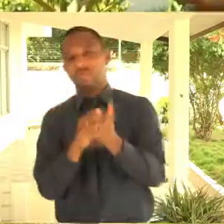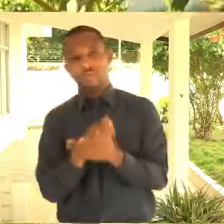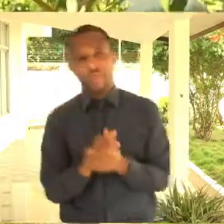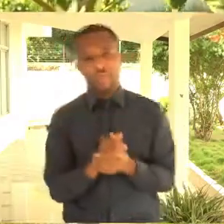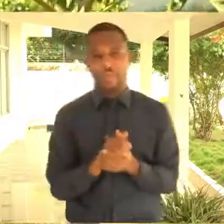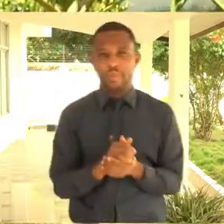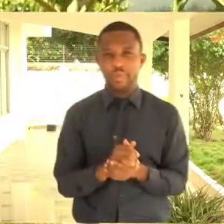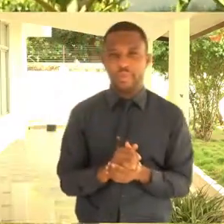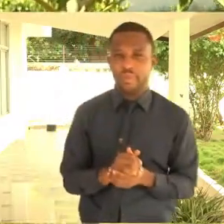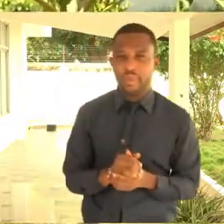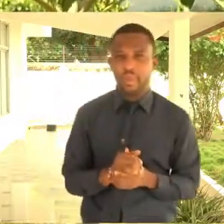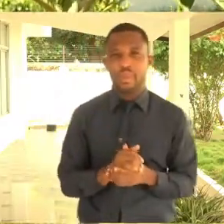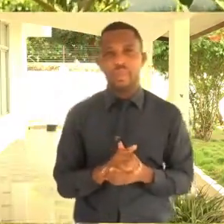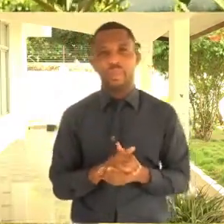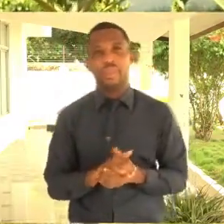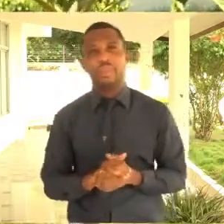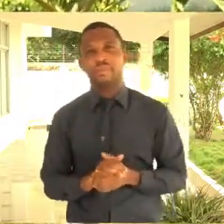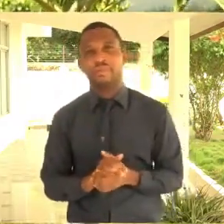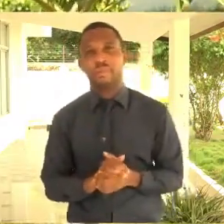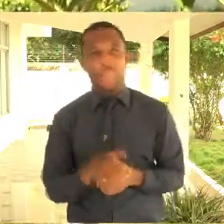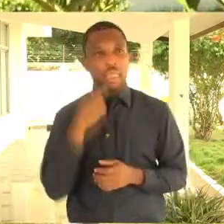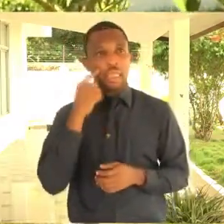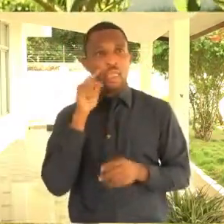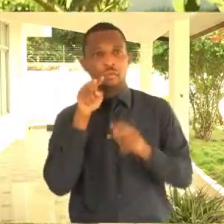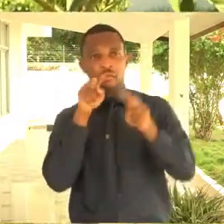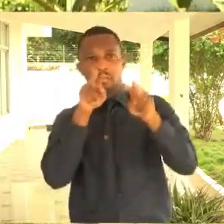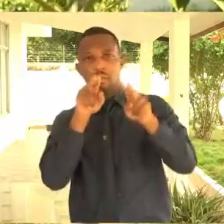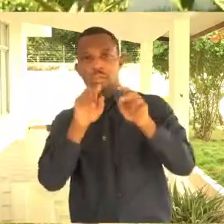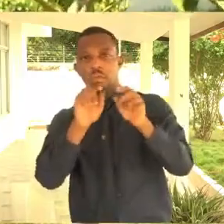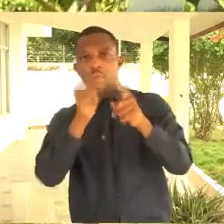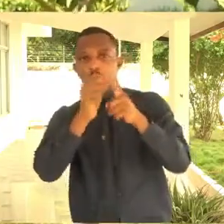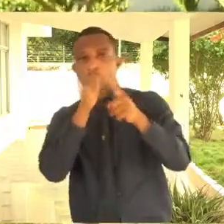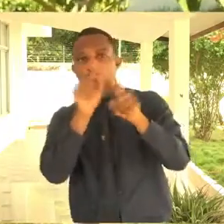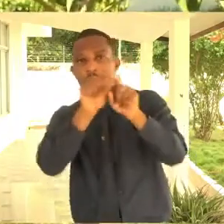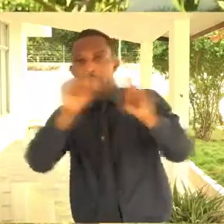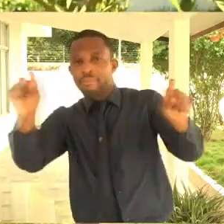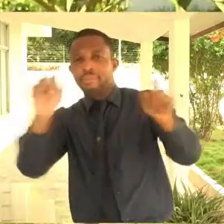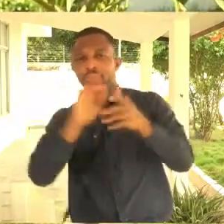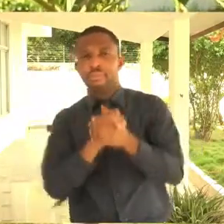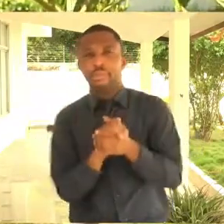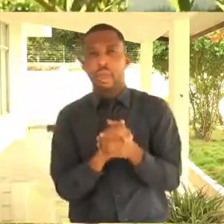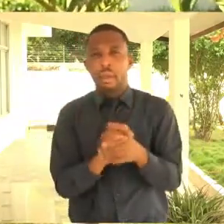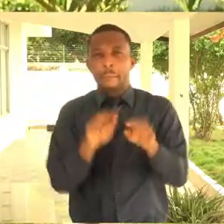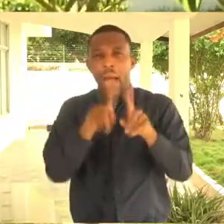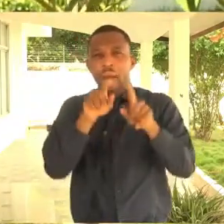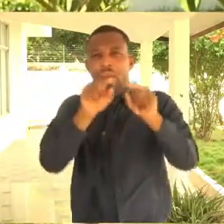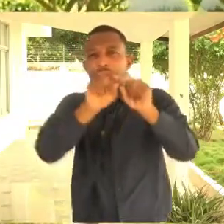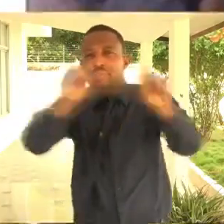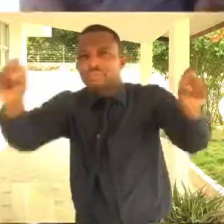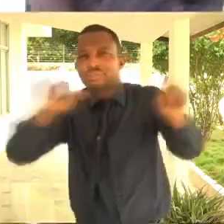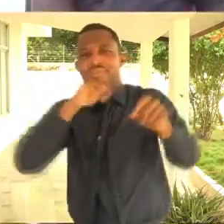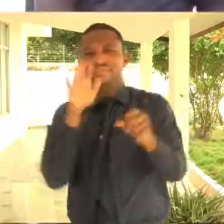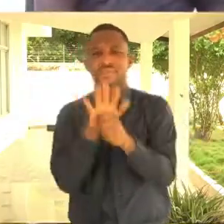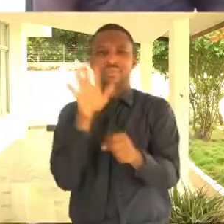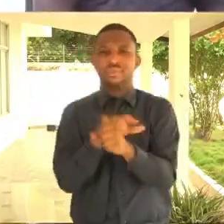they are deaf people. They've been educated. They've gone to school. But so when they see subtitles, they see pictures and everything, they should